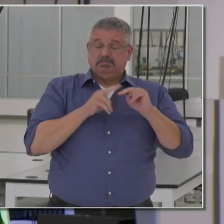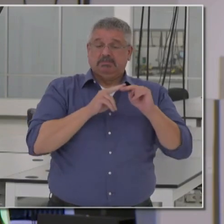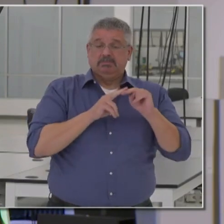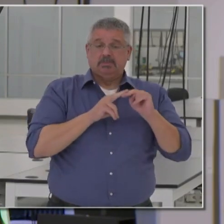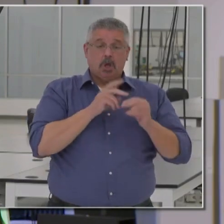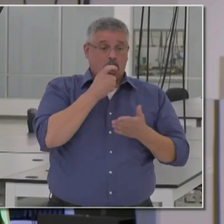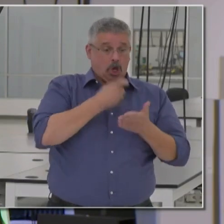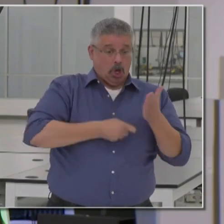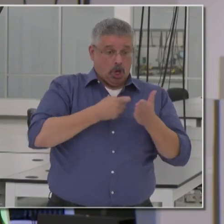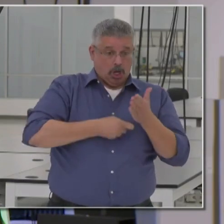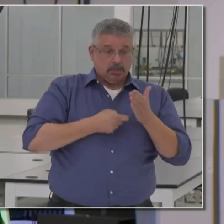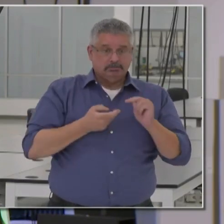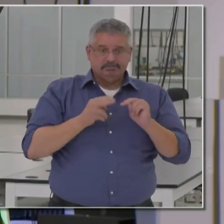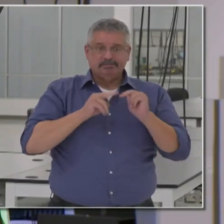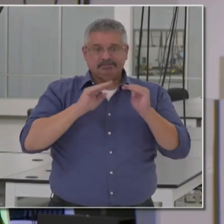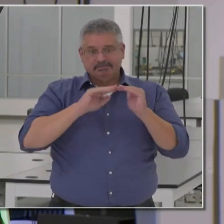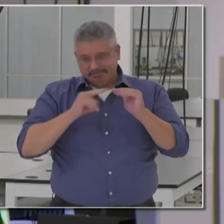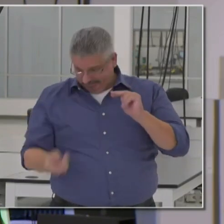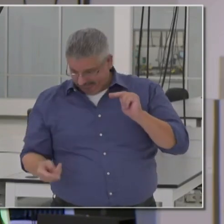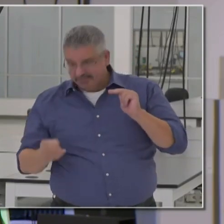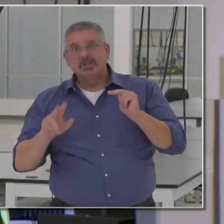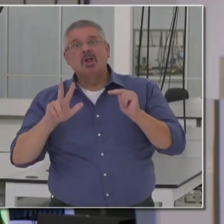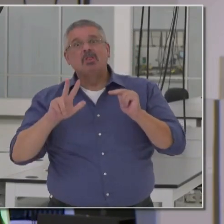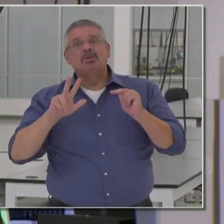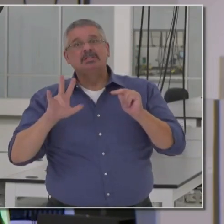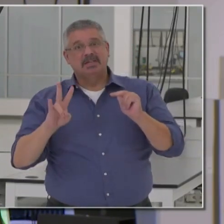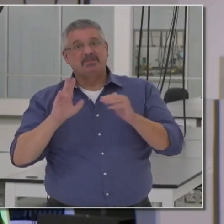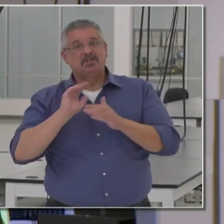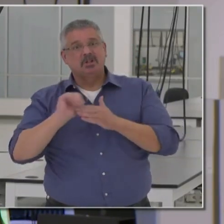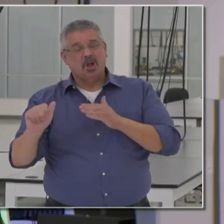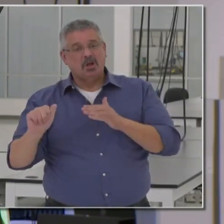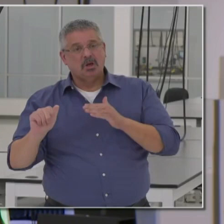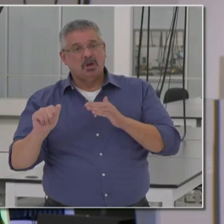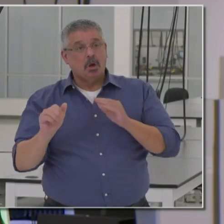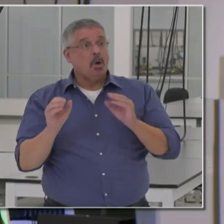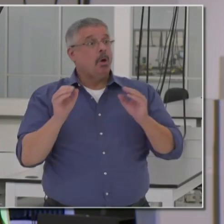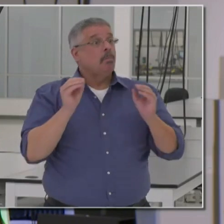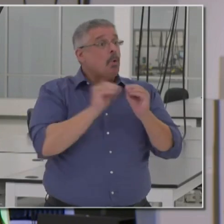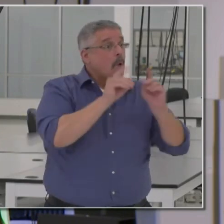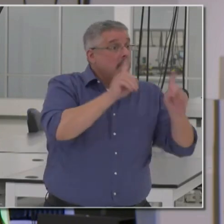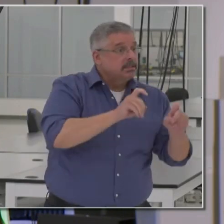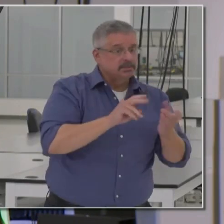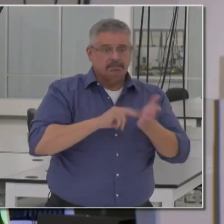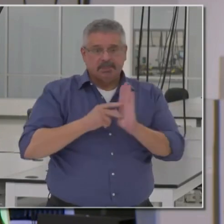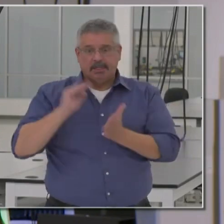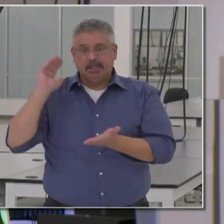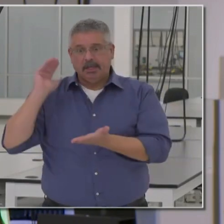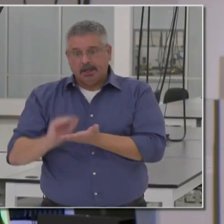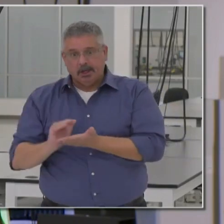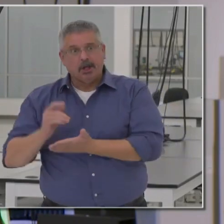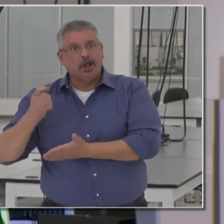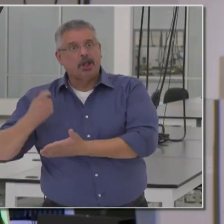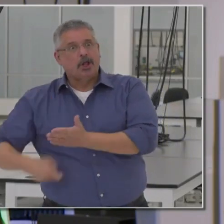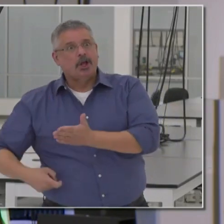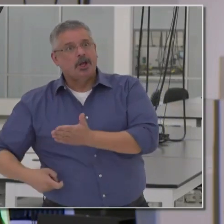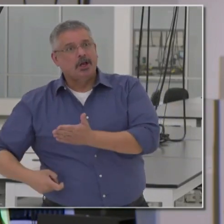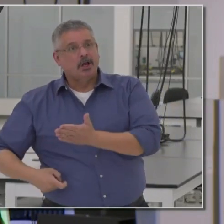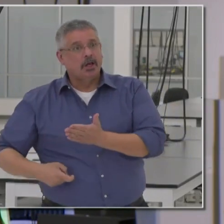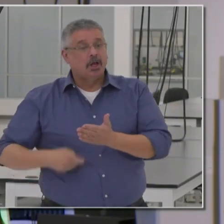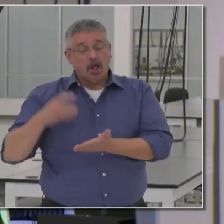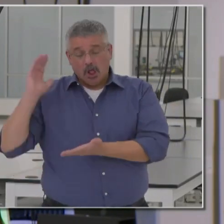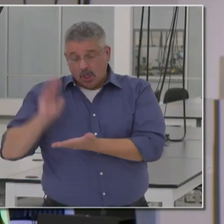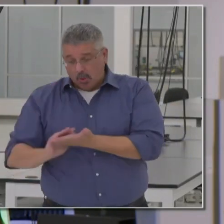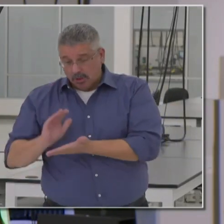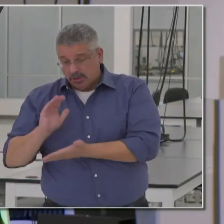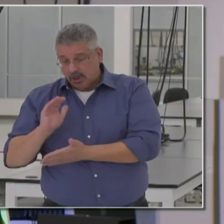$37.78. So more volume, lower cost, lowest cost,